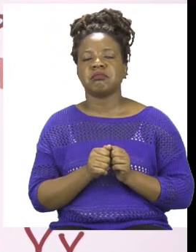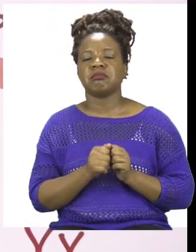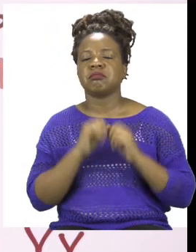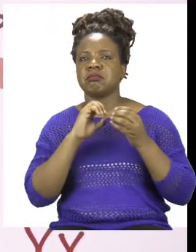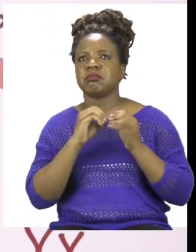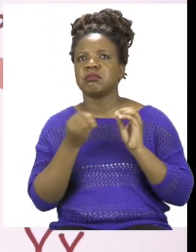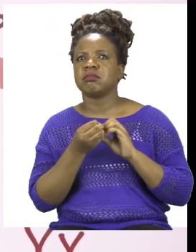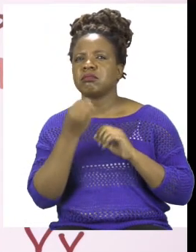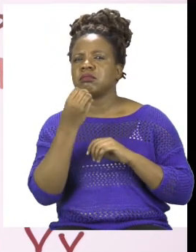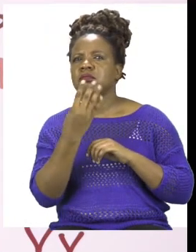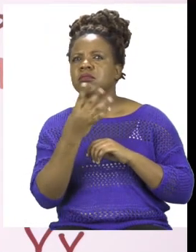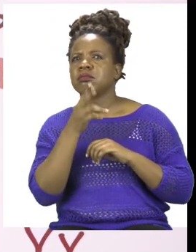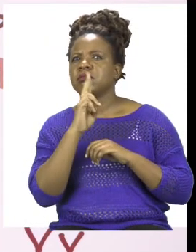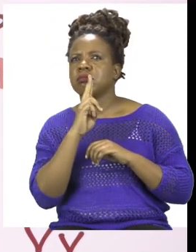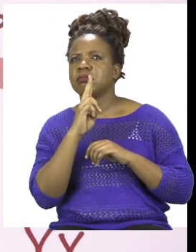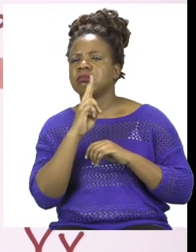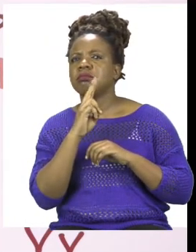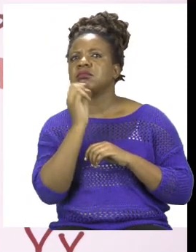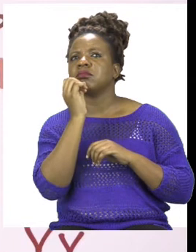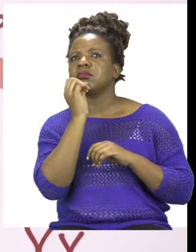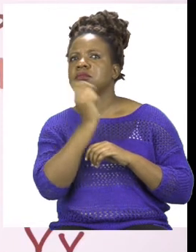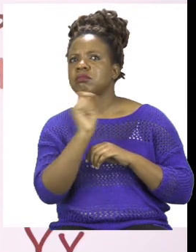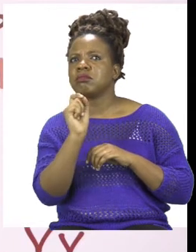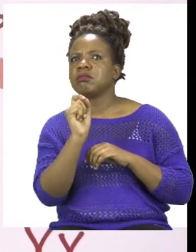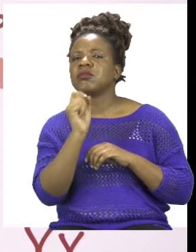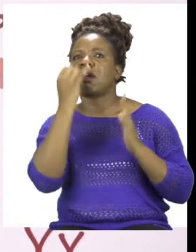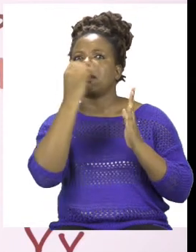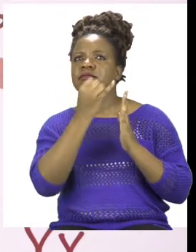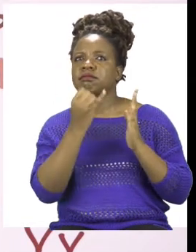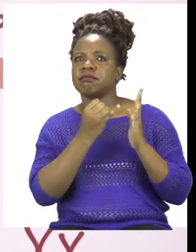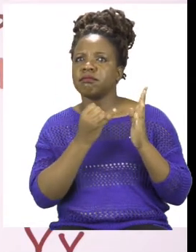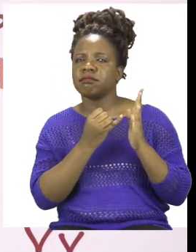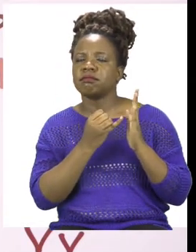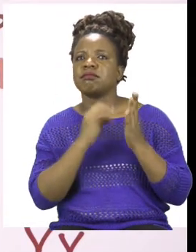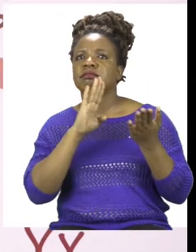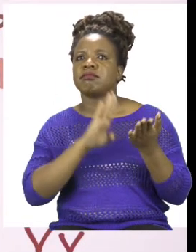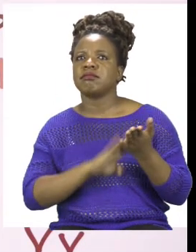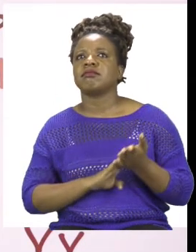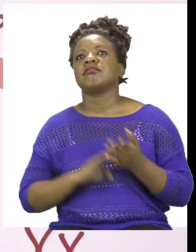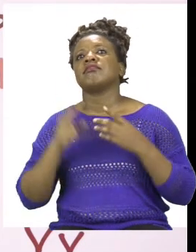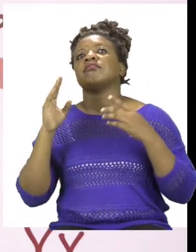would be art and choir. So you will write art